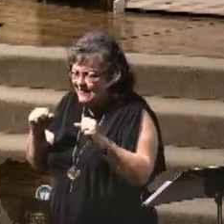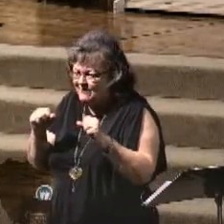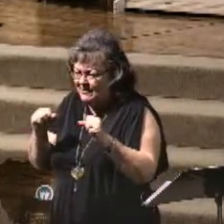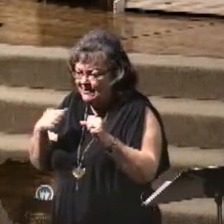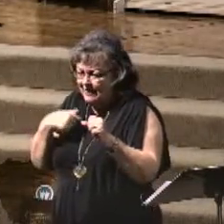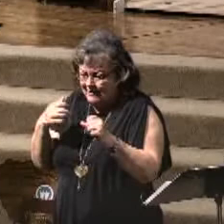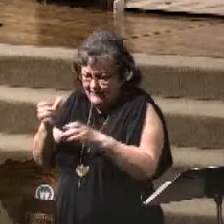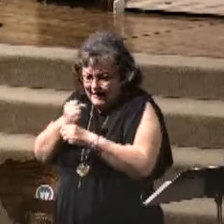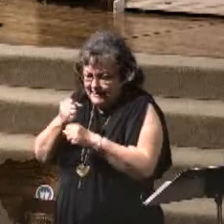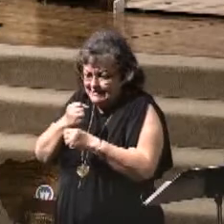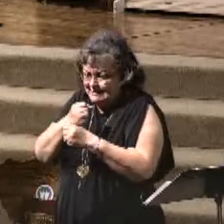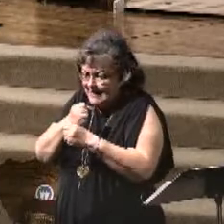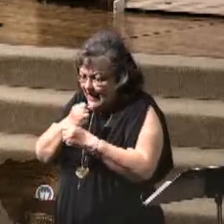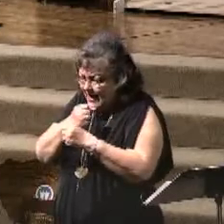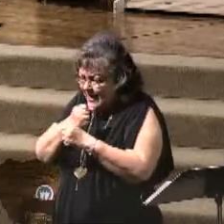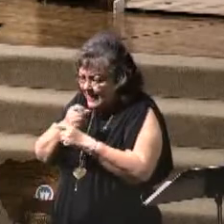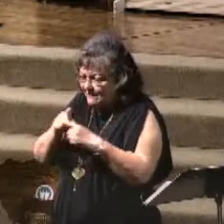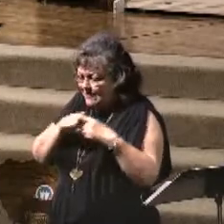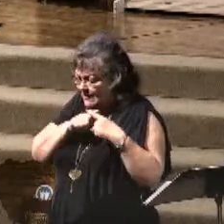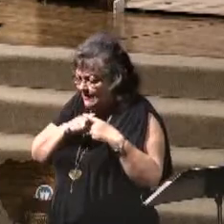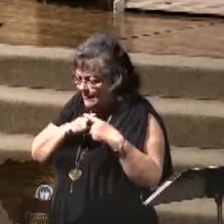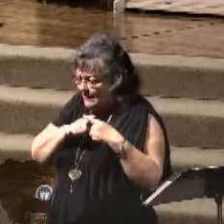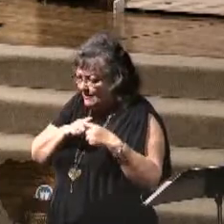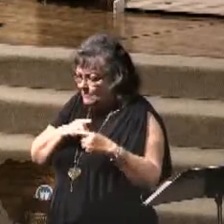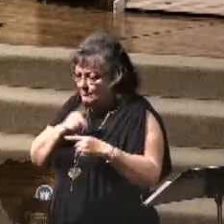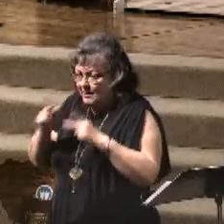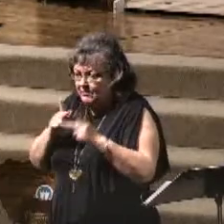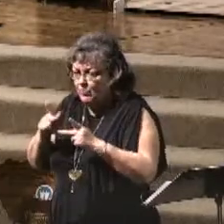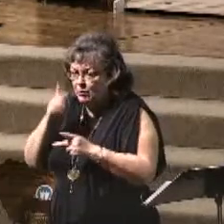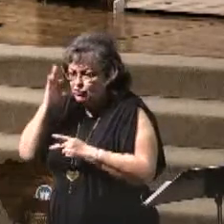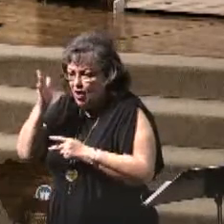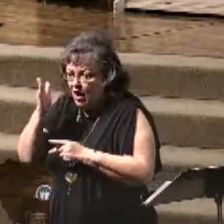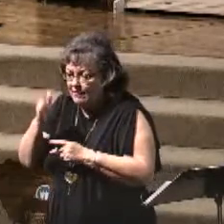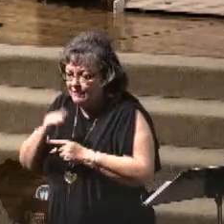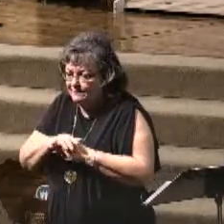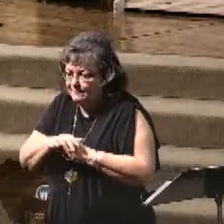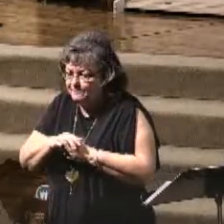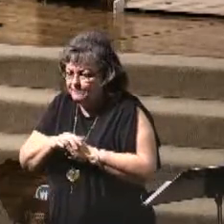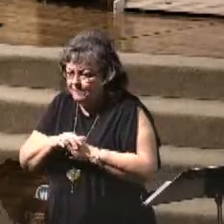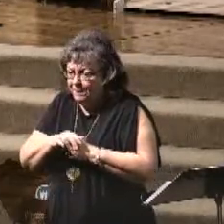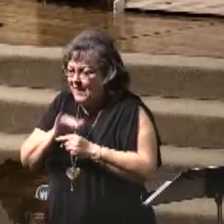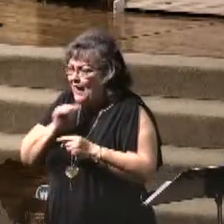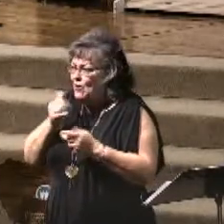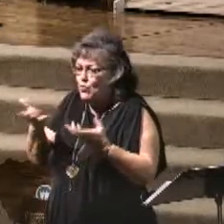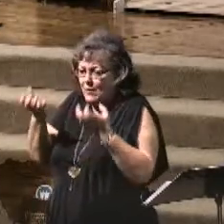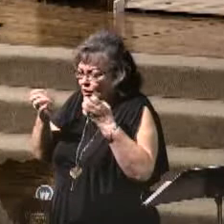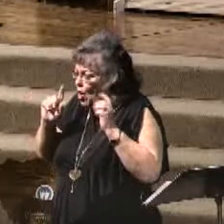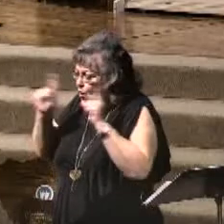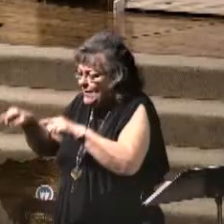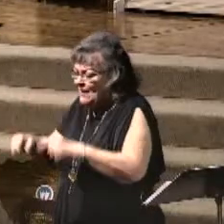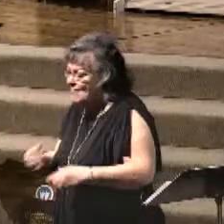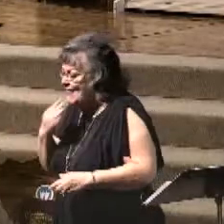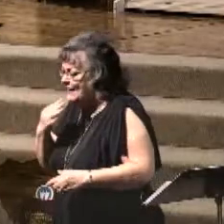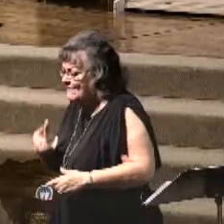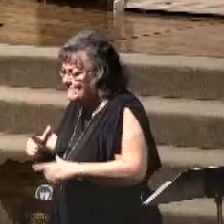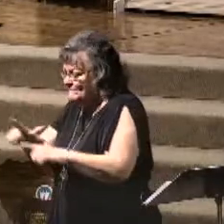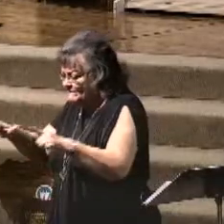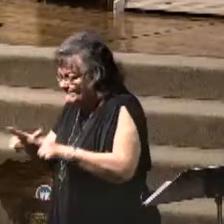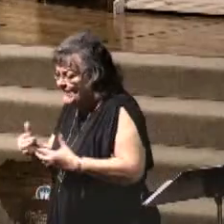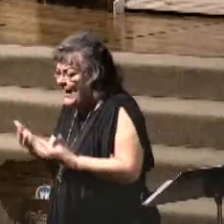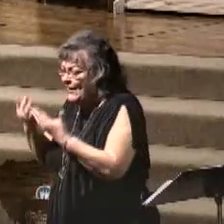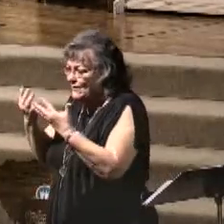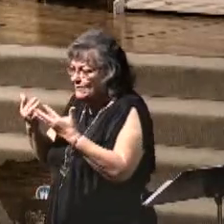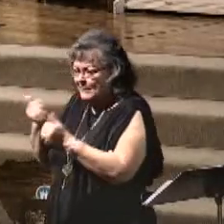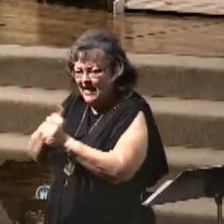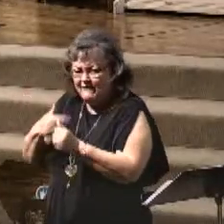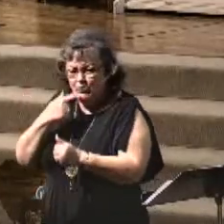get saved, if I trust Christ, and God's dealing with my heart, and I don't want to go through tribulation, and I certainly don't want to go to the lake of fire, but everybody thinks